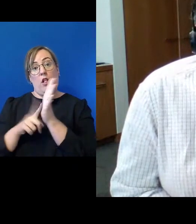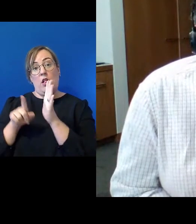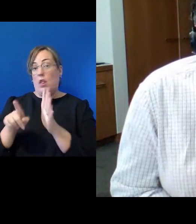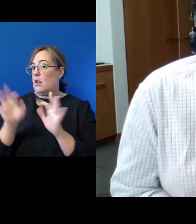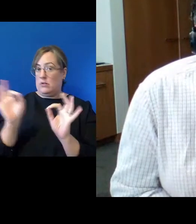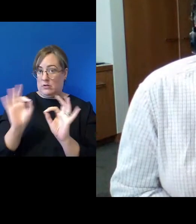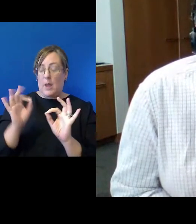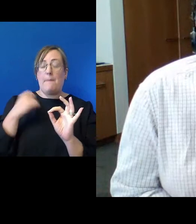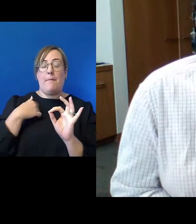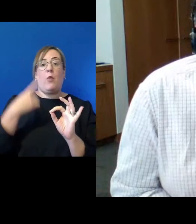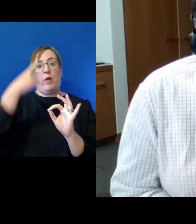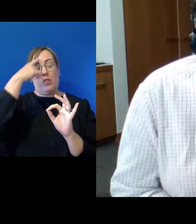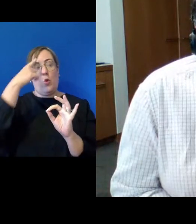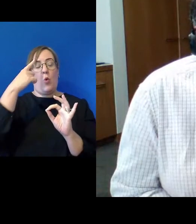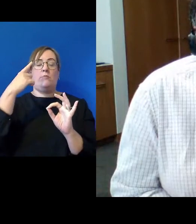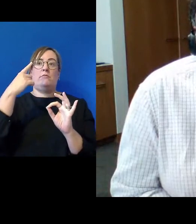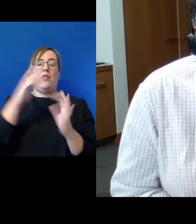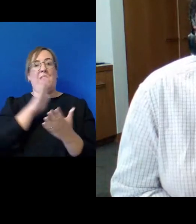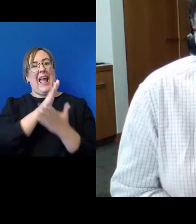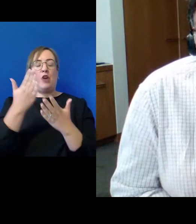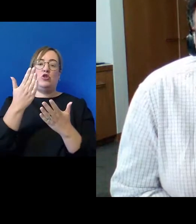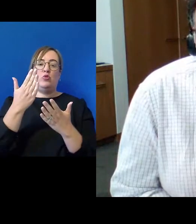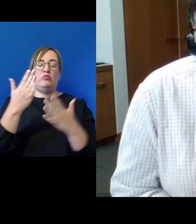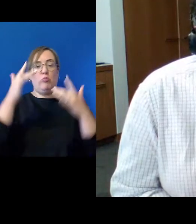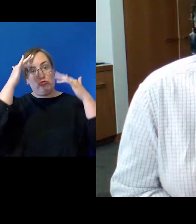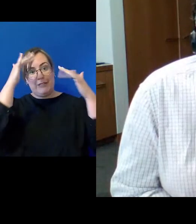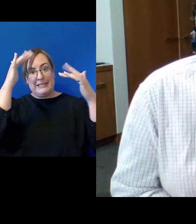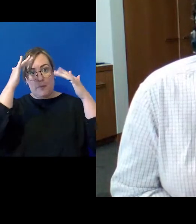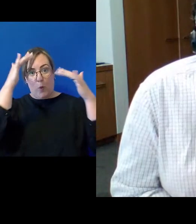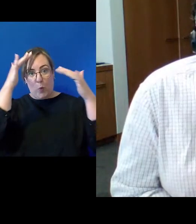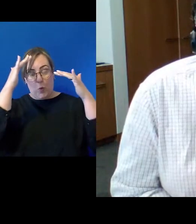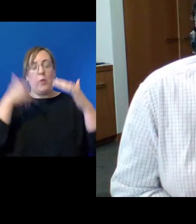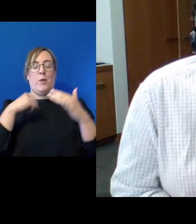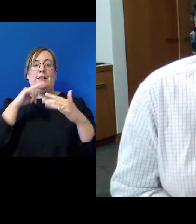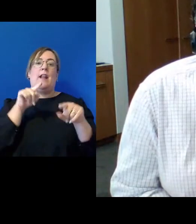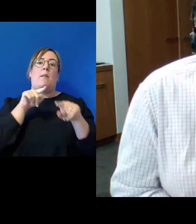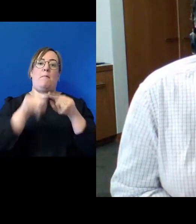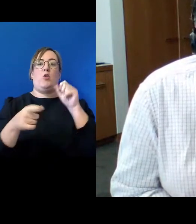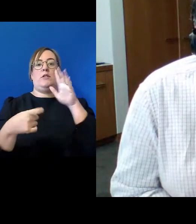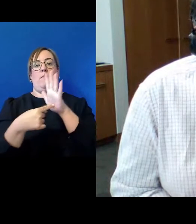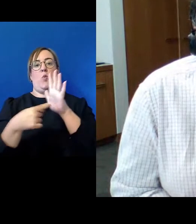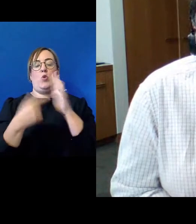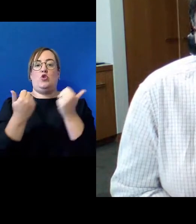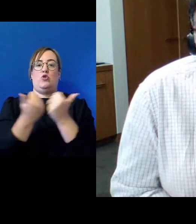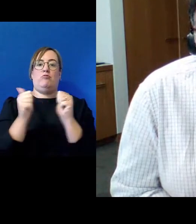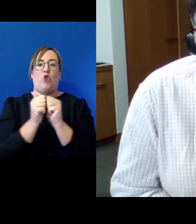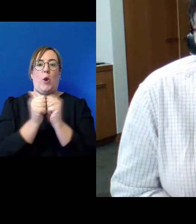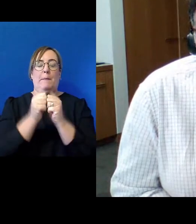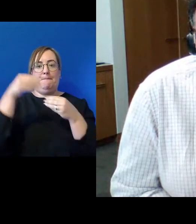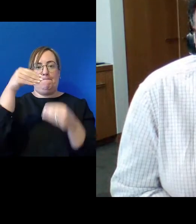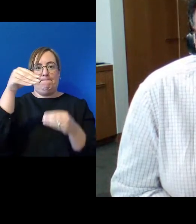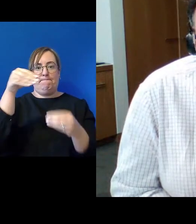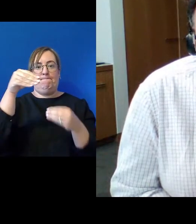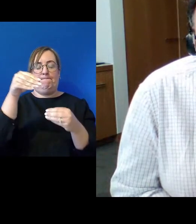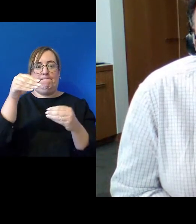the president of the Court of Appeal at the time said was the most important document in New Zealand